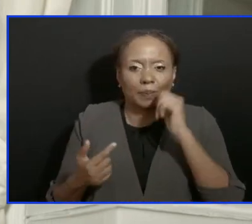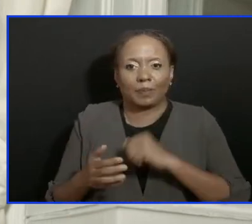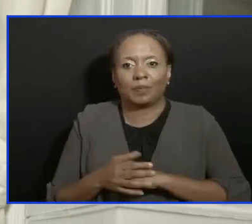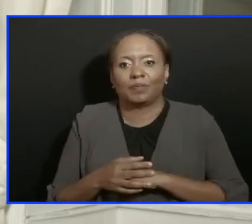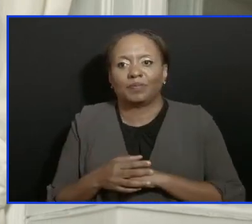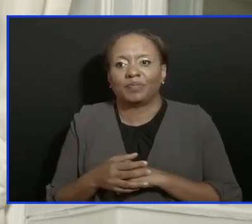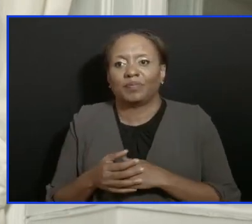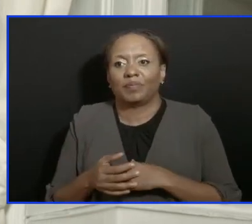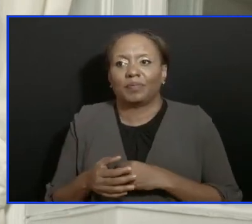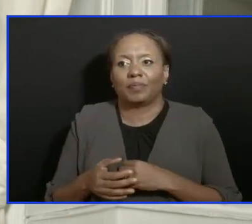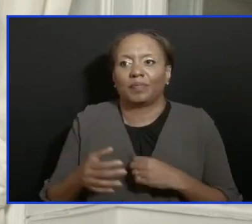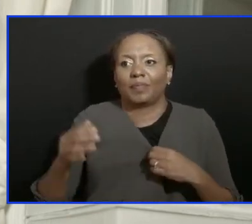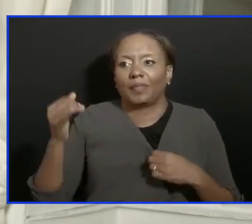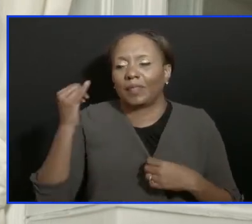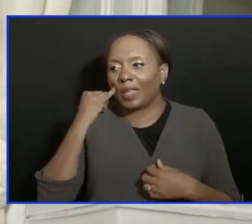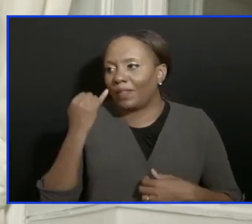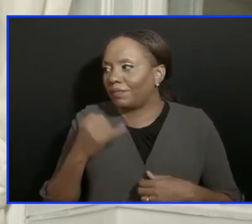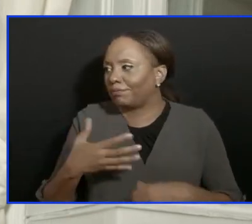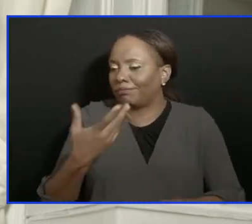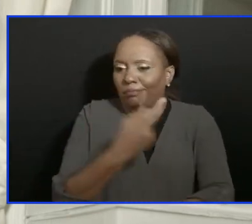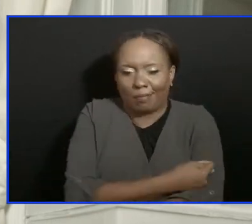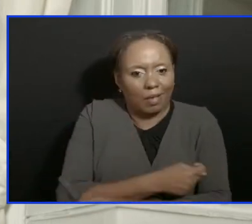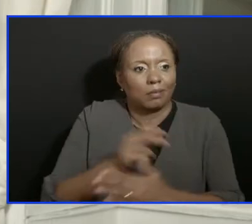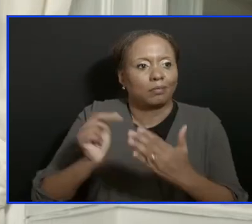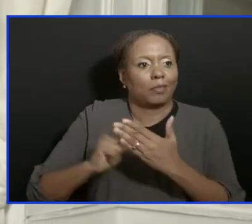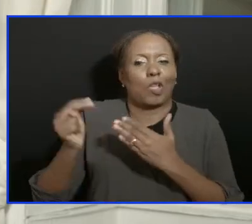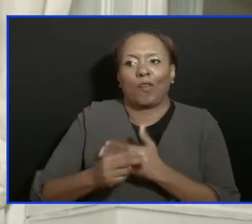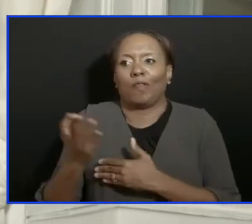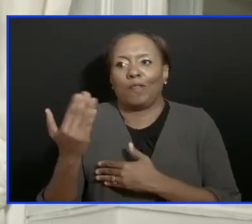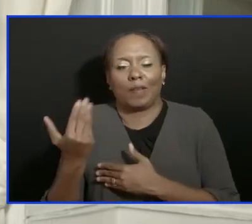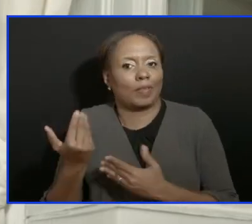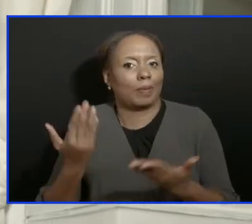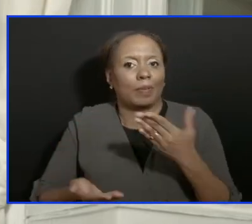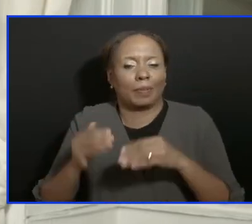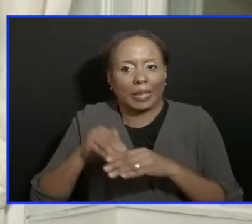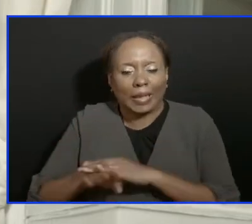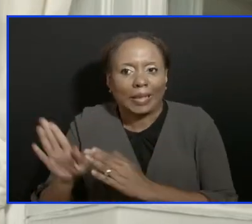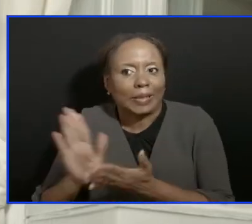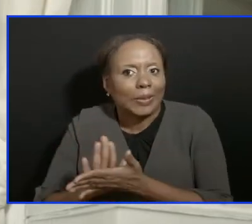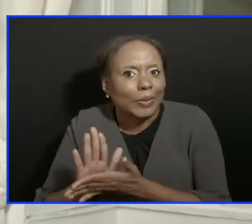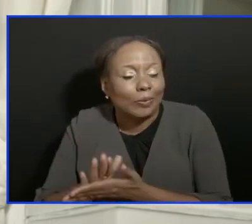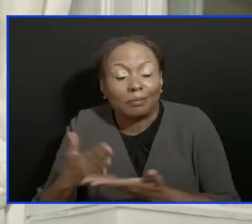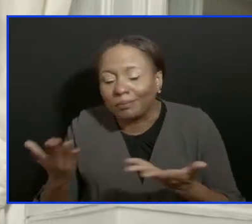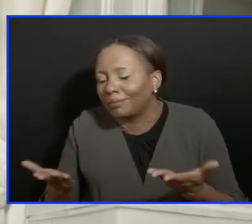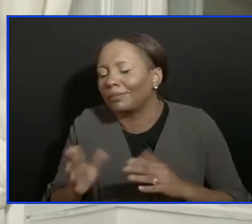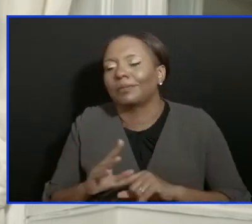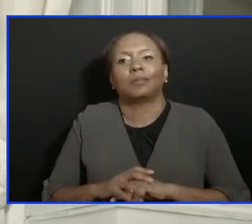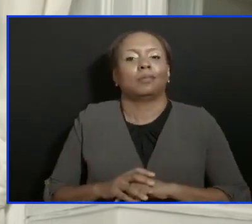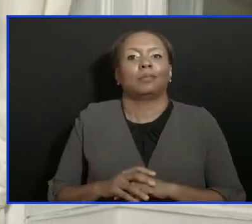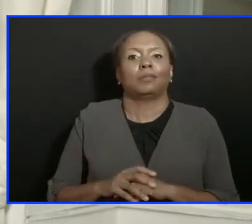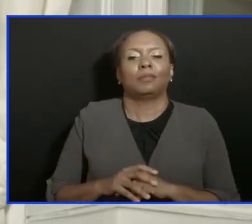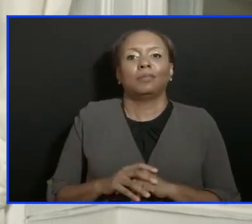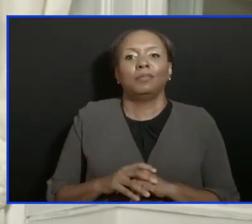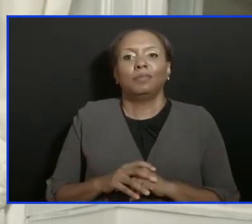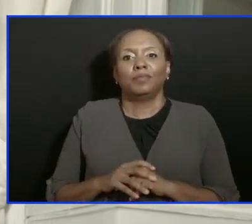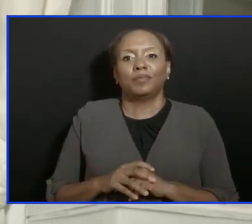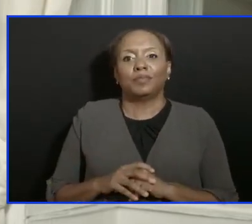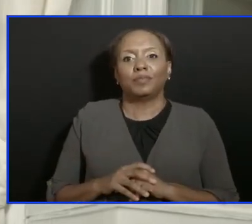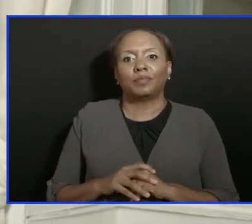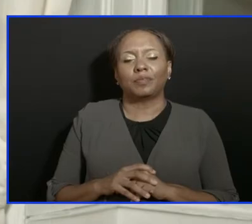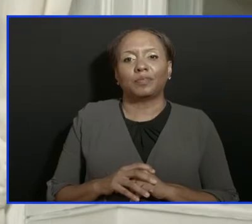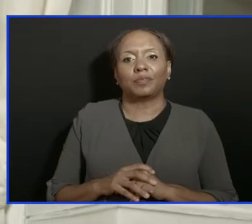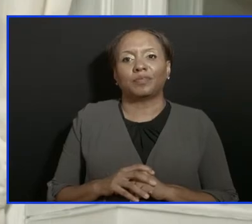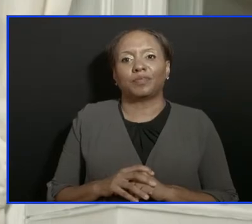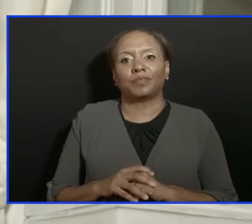vaccinated by 50th, that may happen. Going to school, doing all the lovely things you want to do, you're going to not